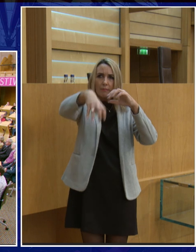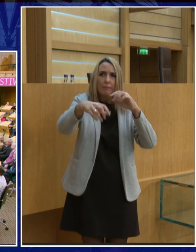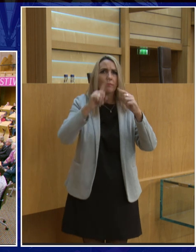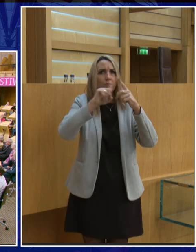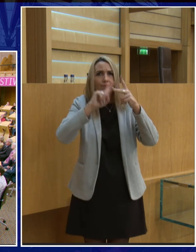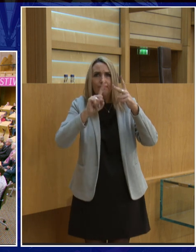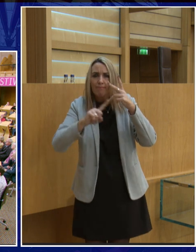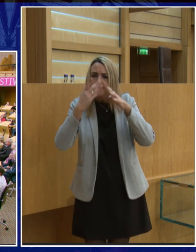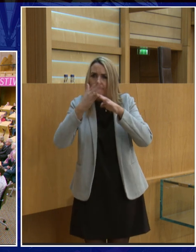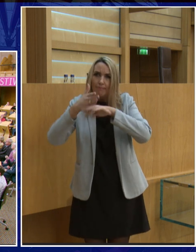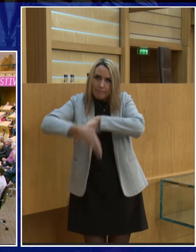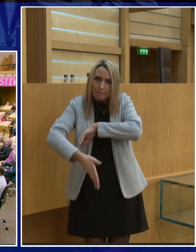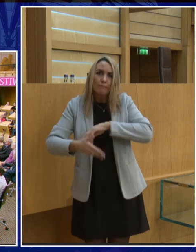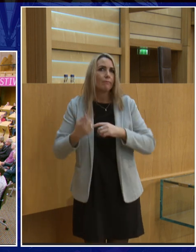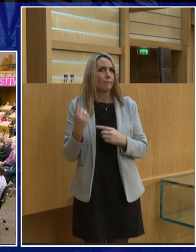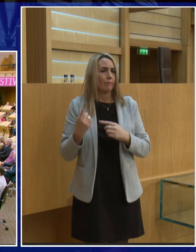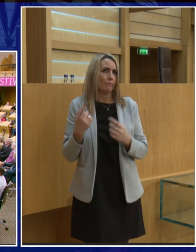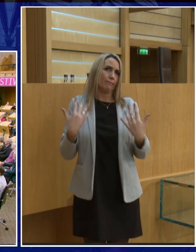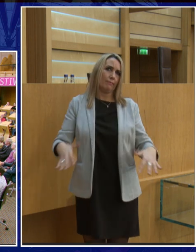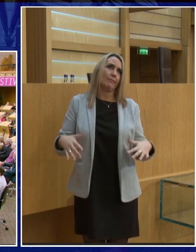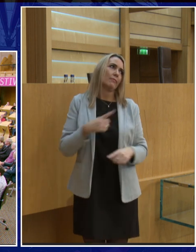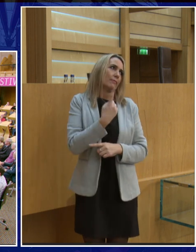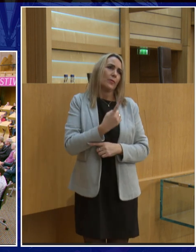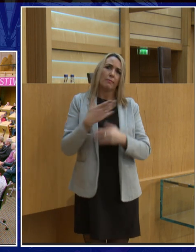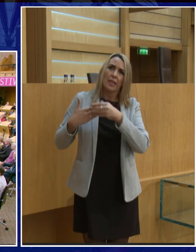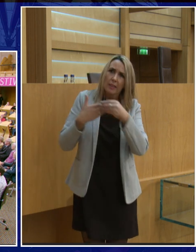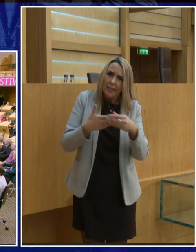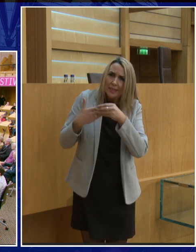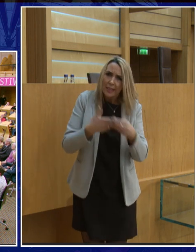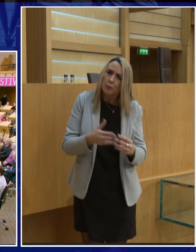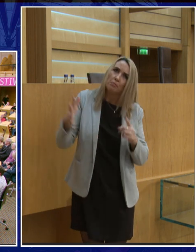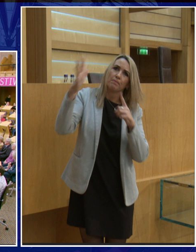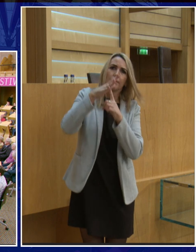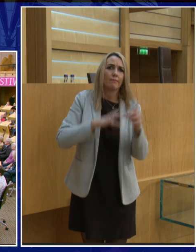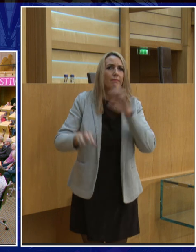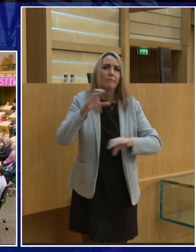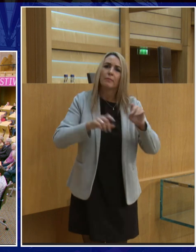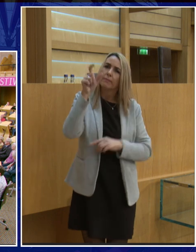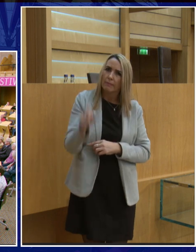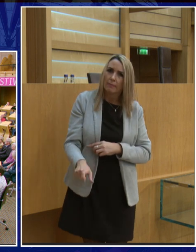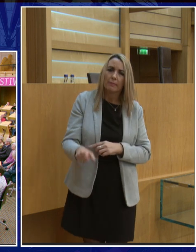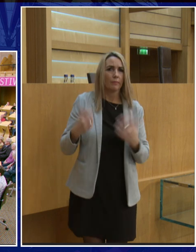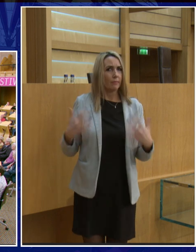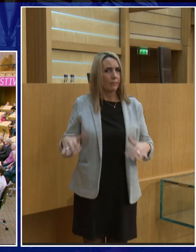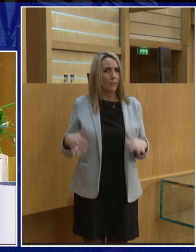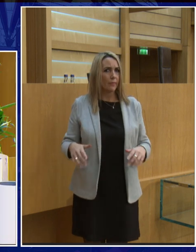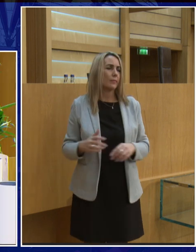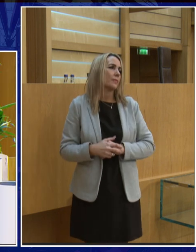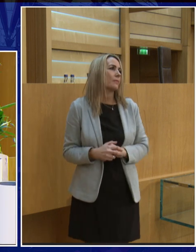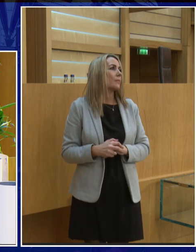Webb Space Telescope, Dr. Adrian Pocock is always leading on these exciting and amazing projects and innovations.